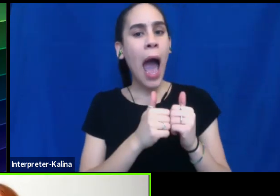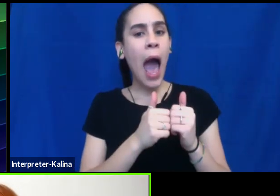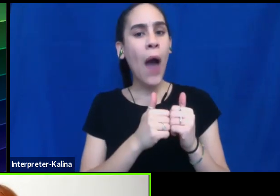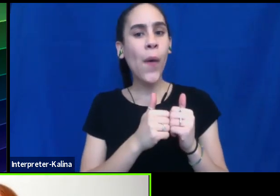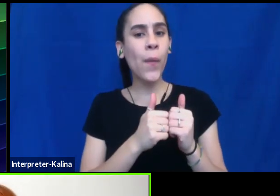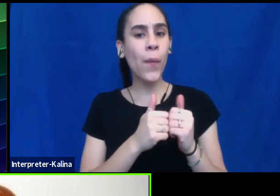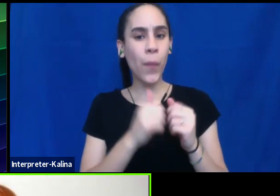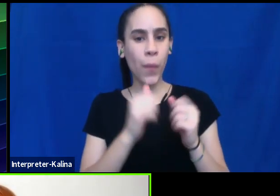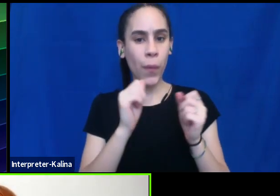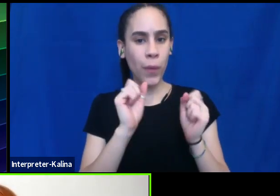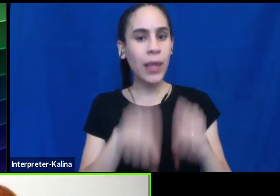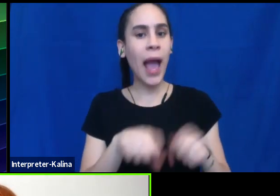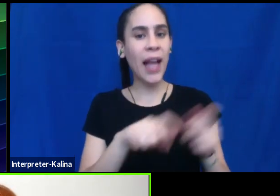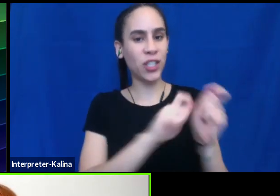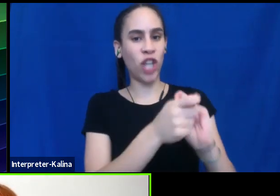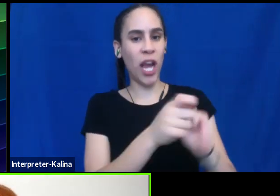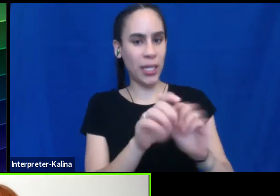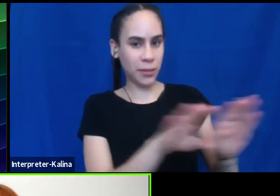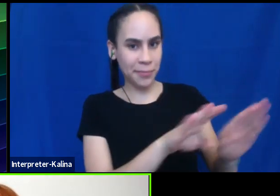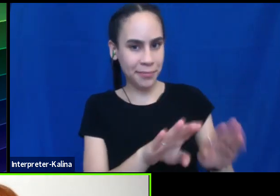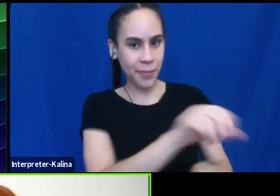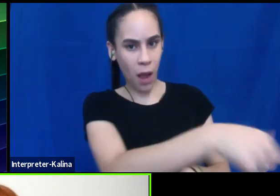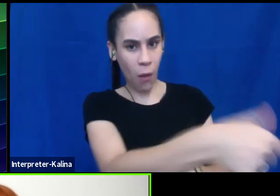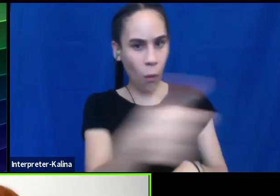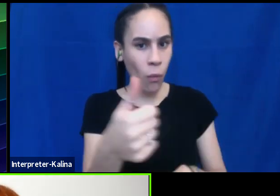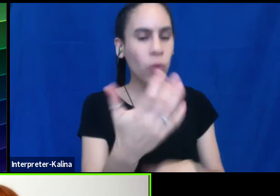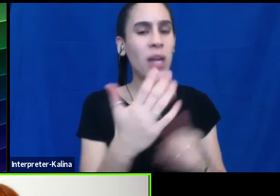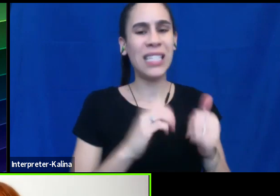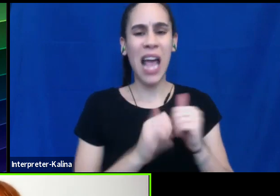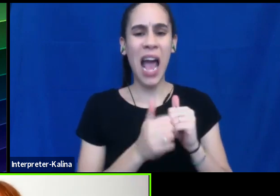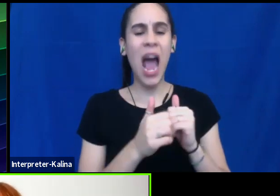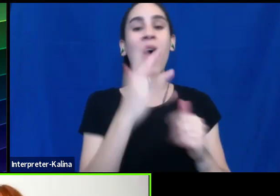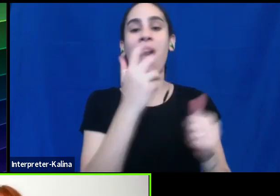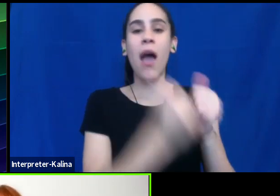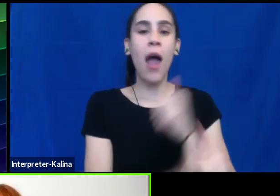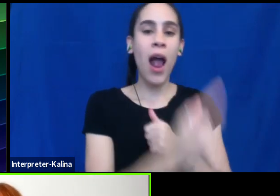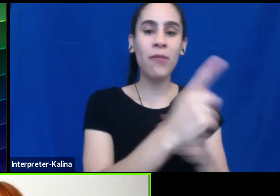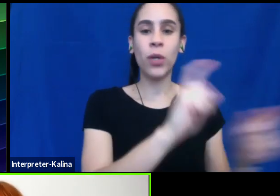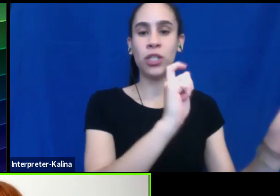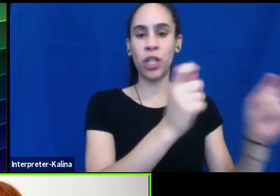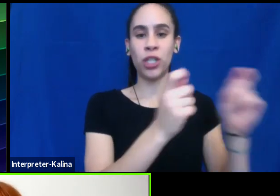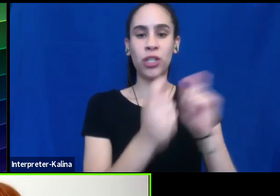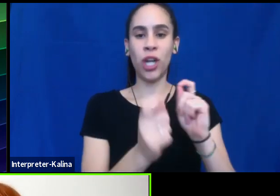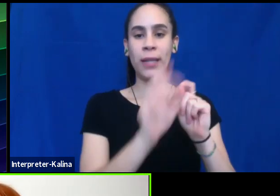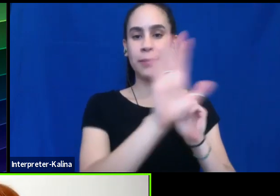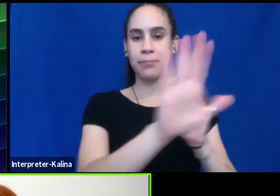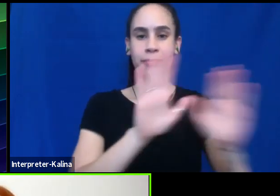somebody's actions? How can you change them? And, and so, and everybody changes, um,